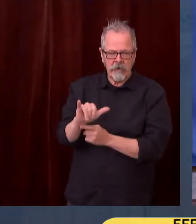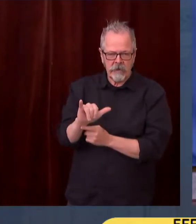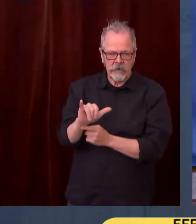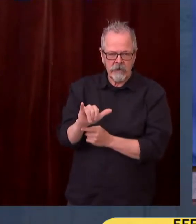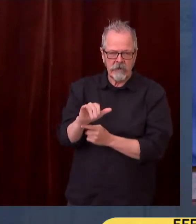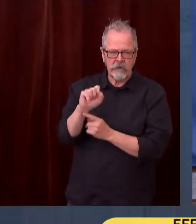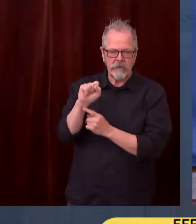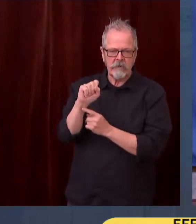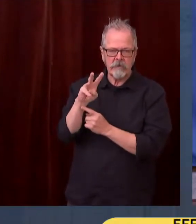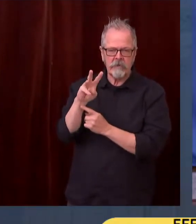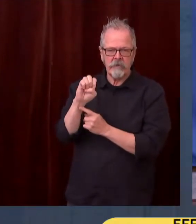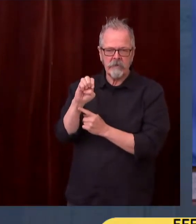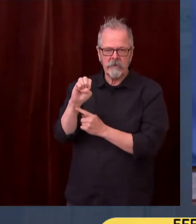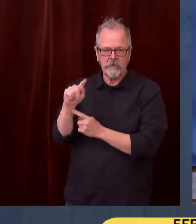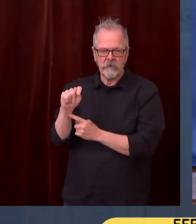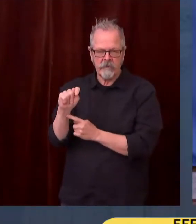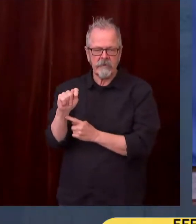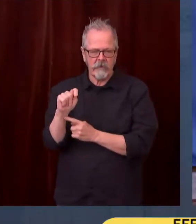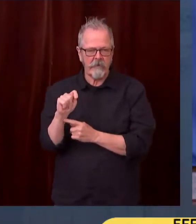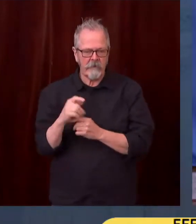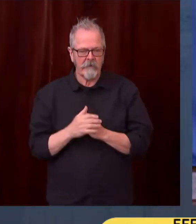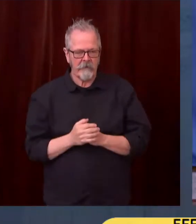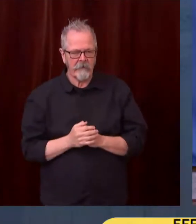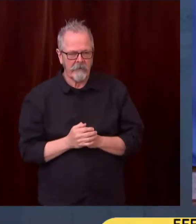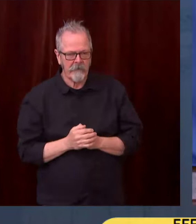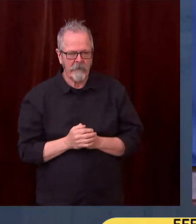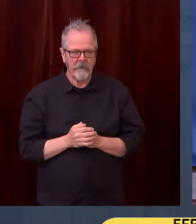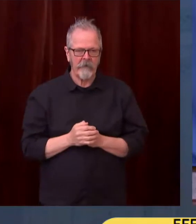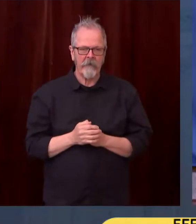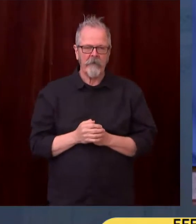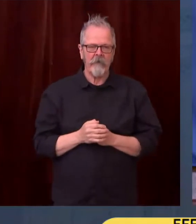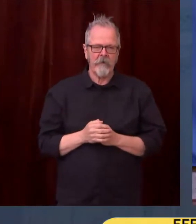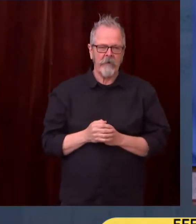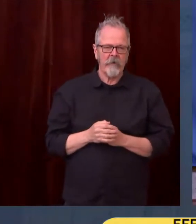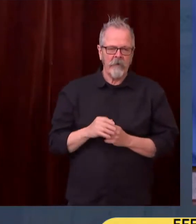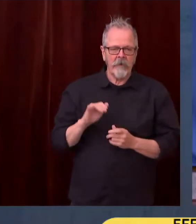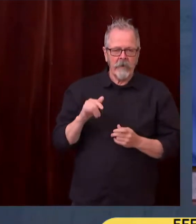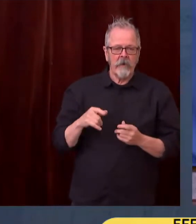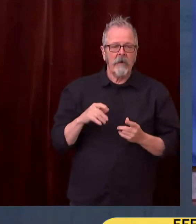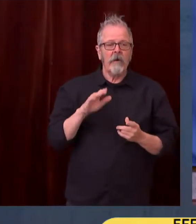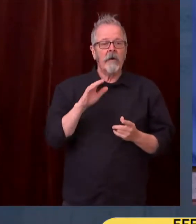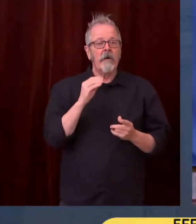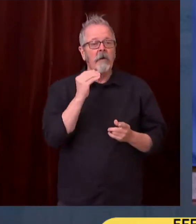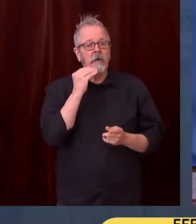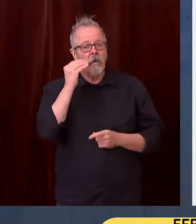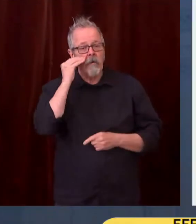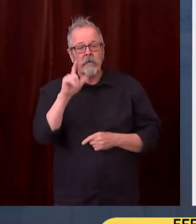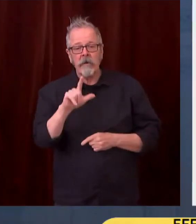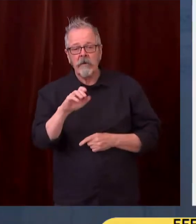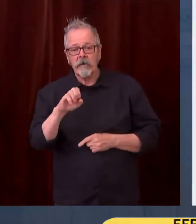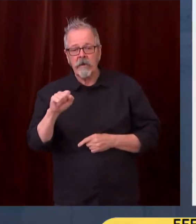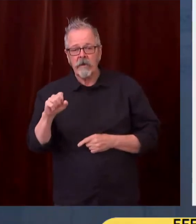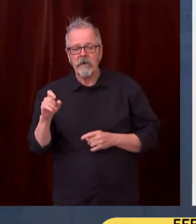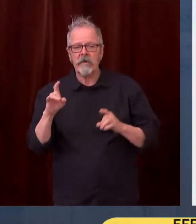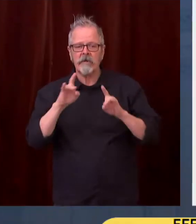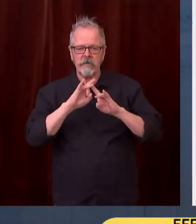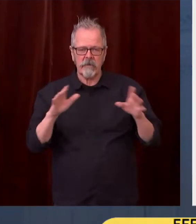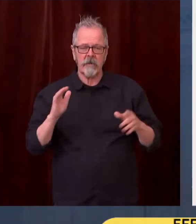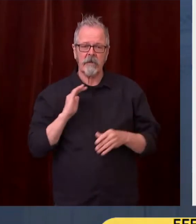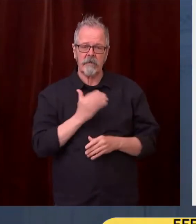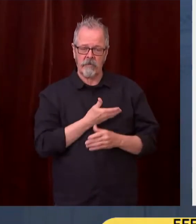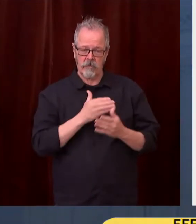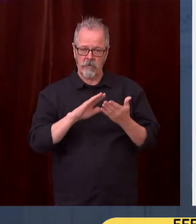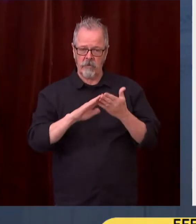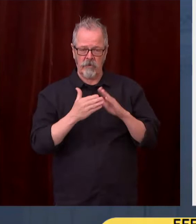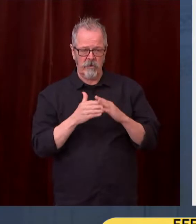One of homeless surprises we are all facing in our communities in Washington. When President Biden proposed